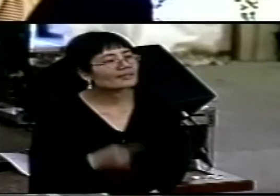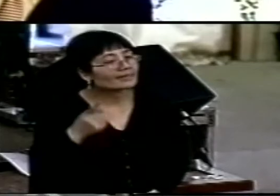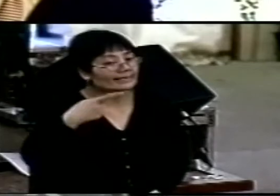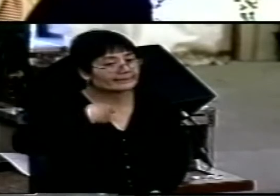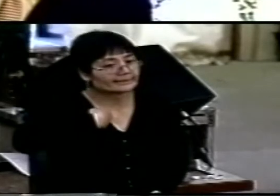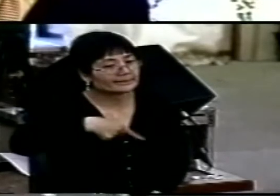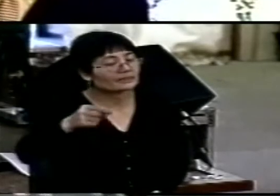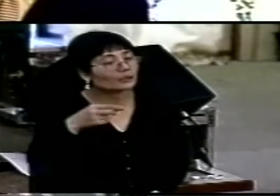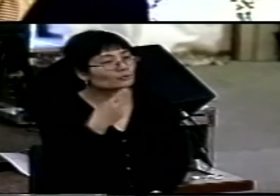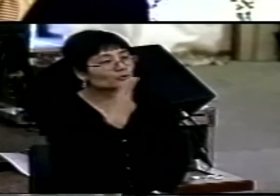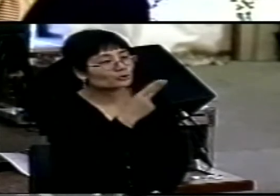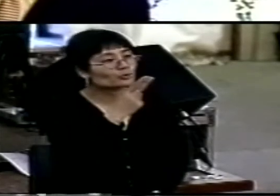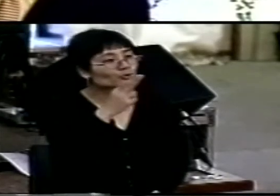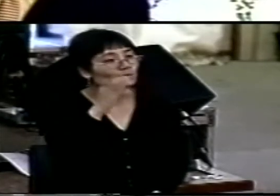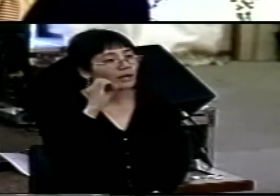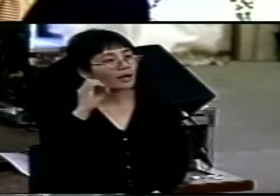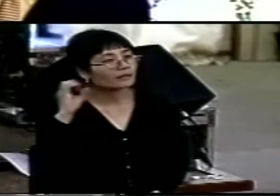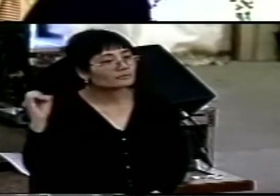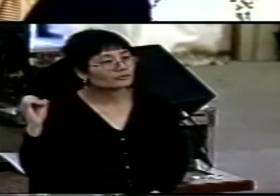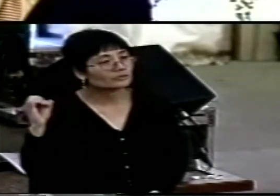missionaries. Where? To Britain.